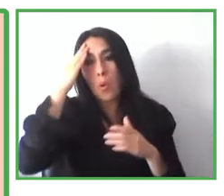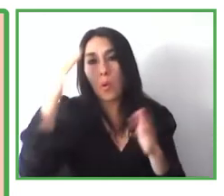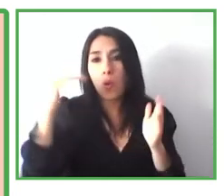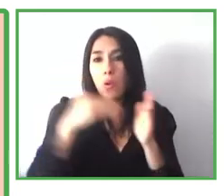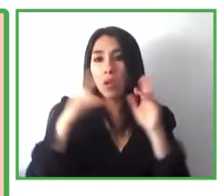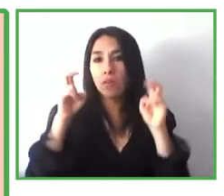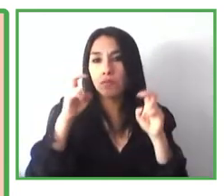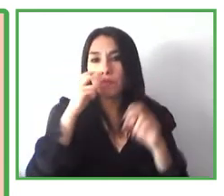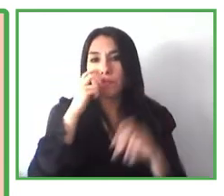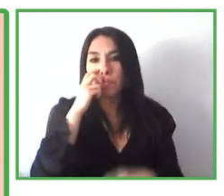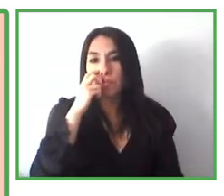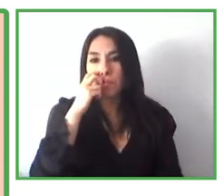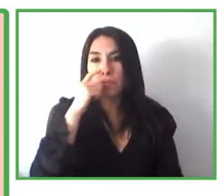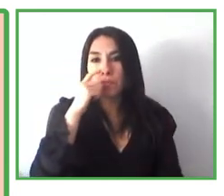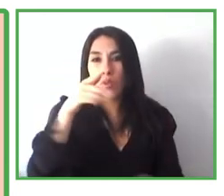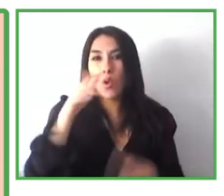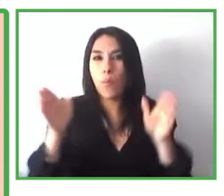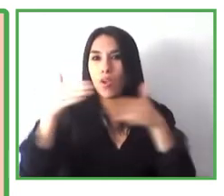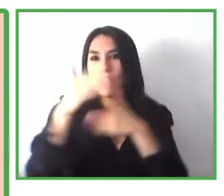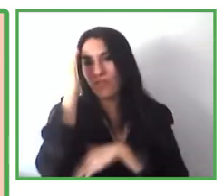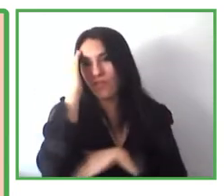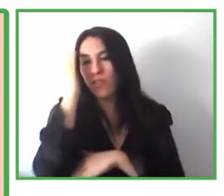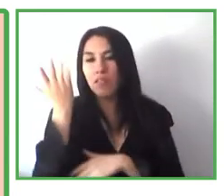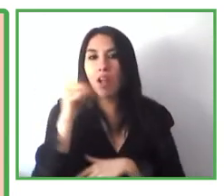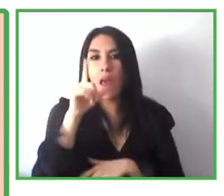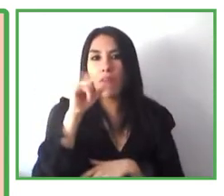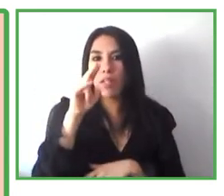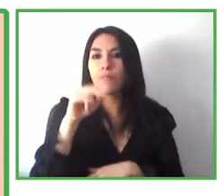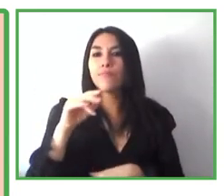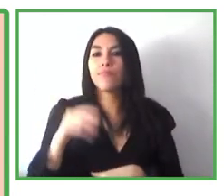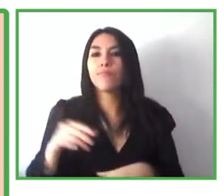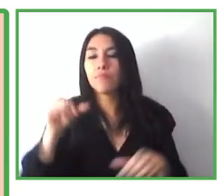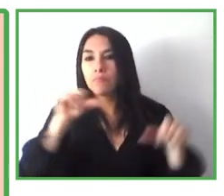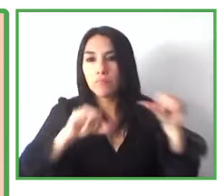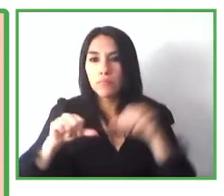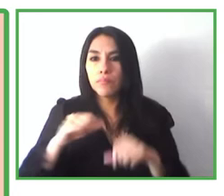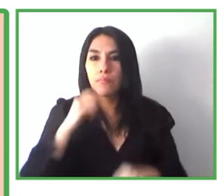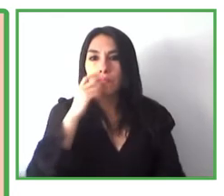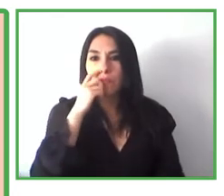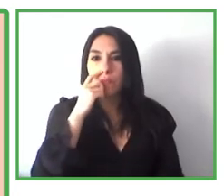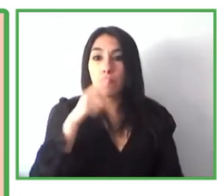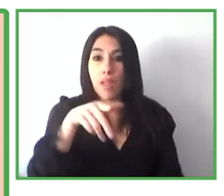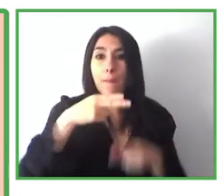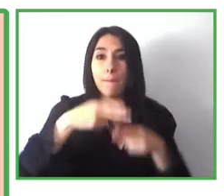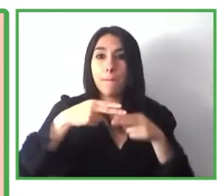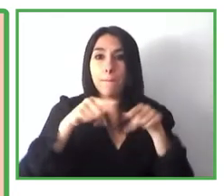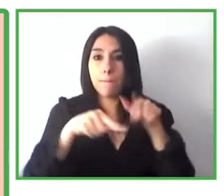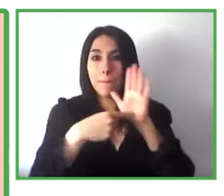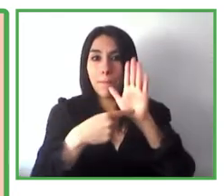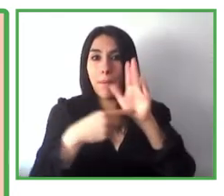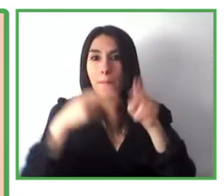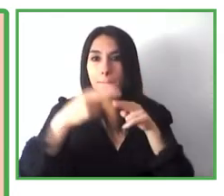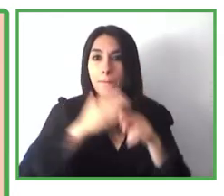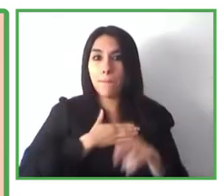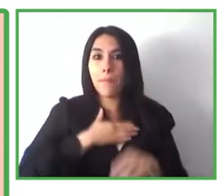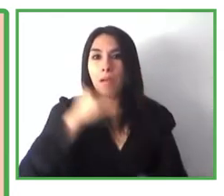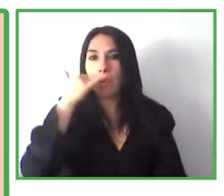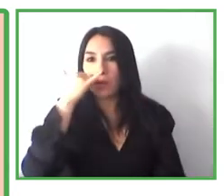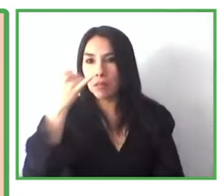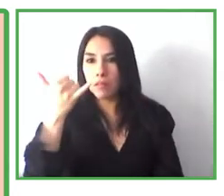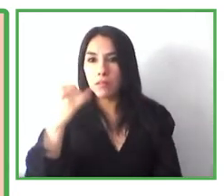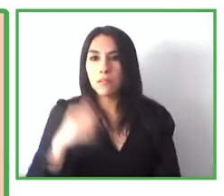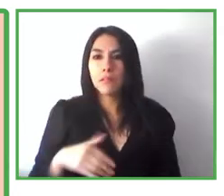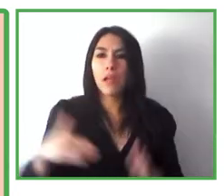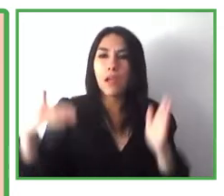out more, or if you want to collaborate with our cluster, this is my contact info. And without further ado,